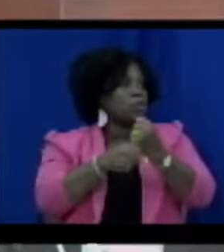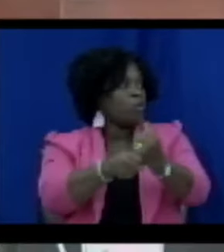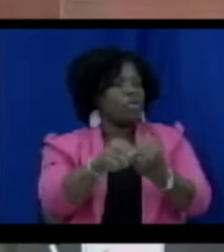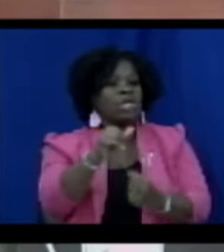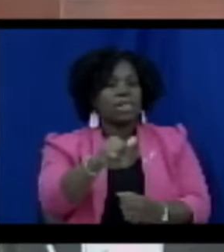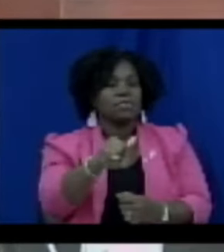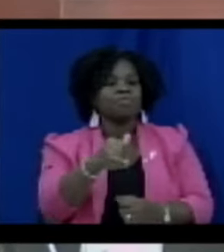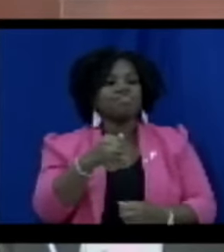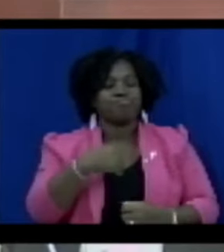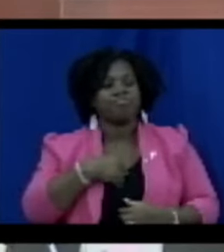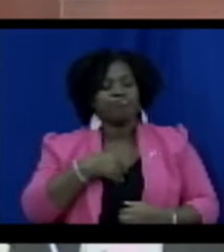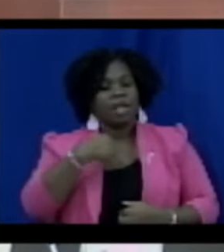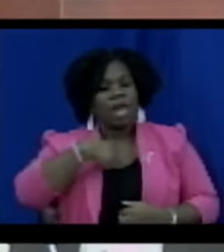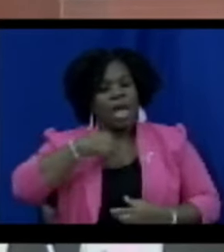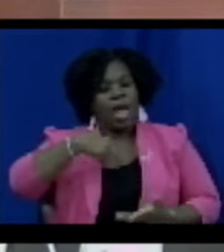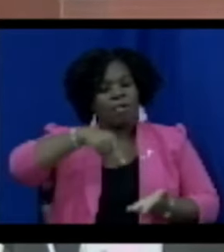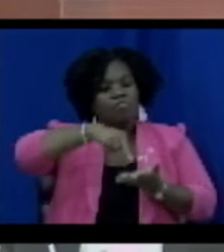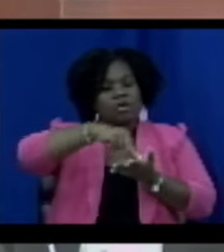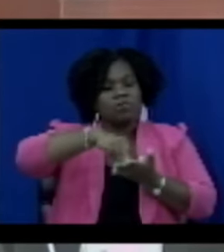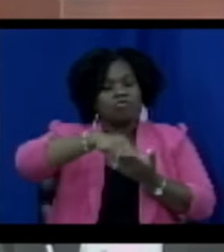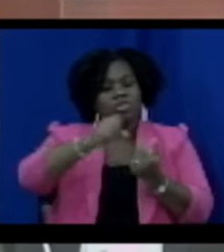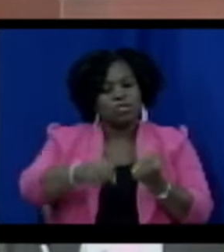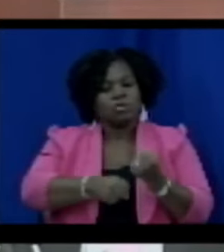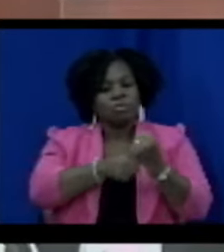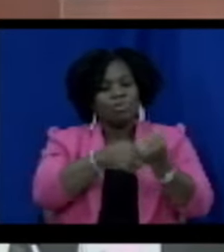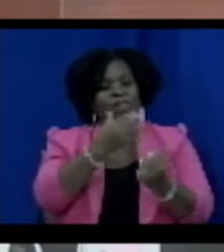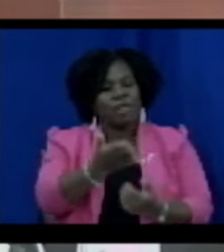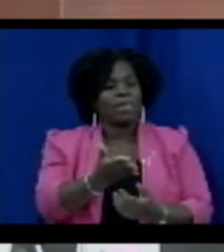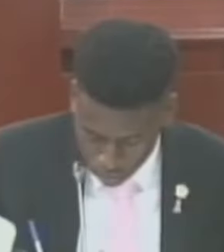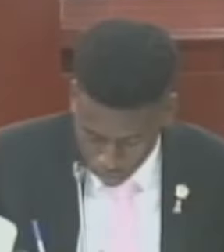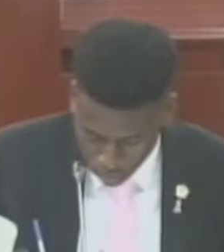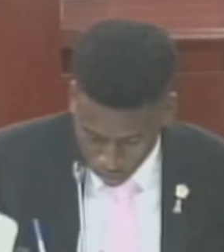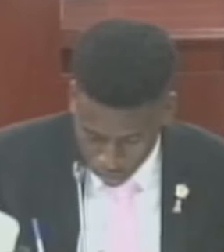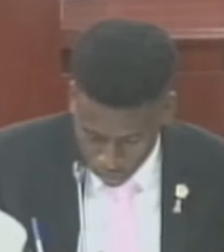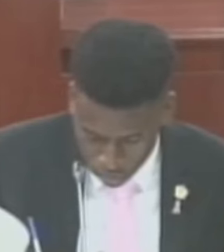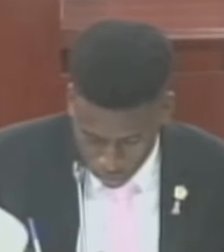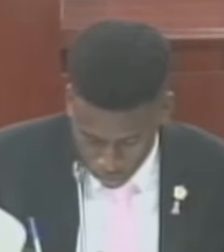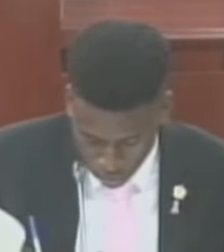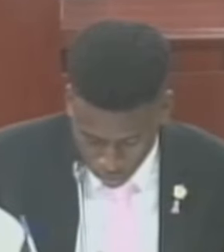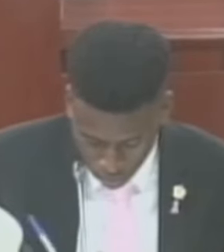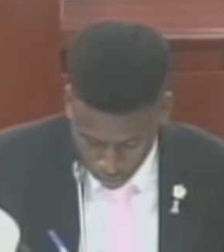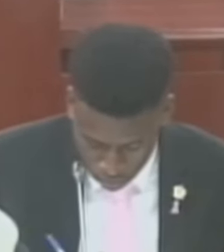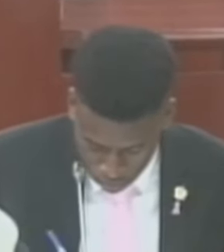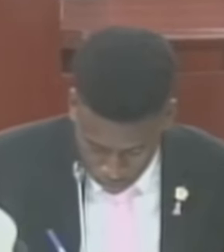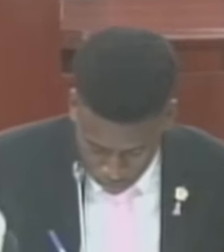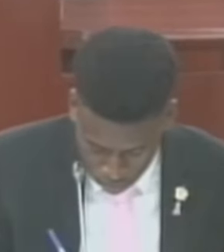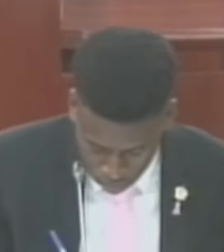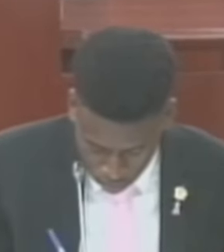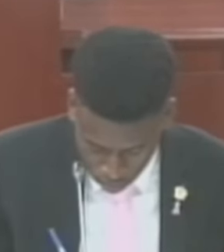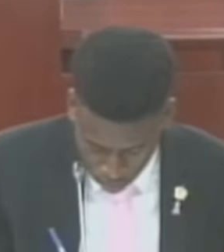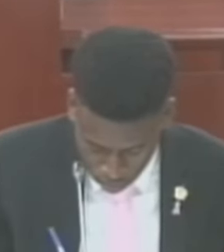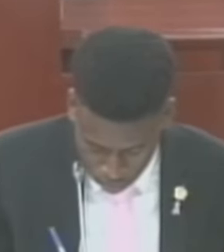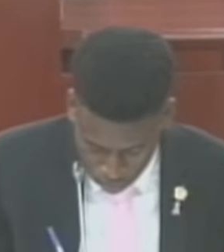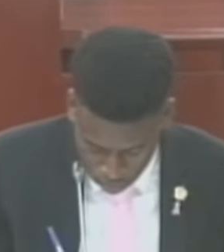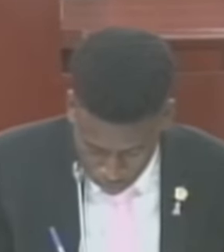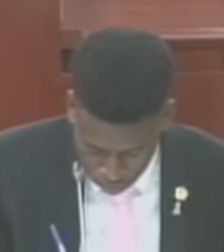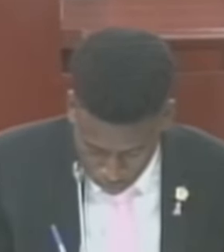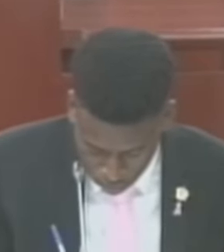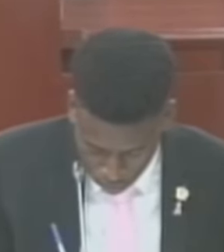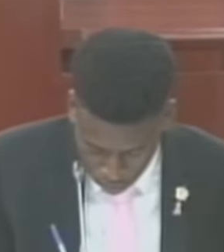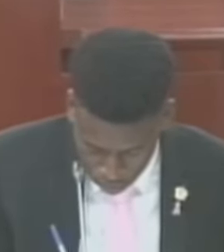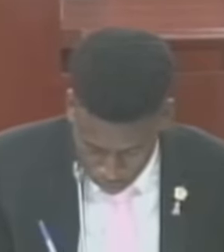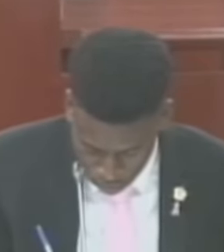I rise to second motion, Madam Speaker. The question is that the bill shortly entitled